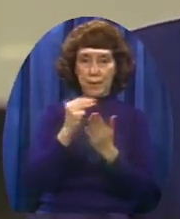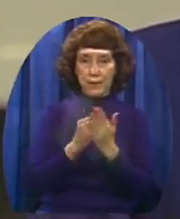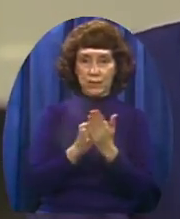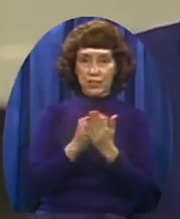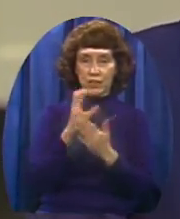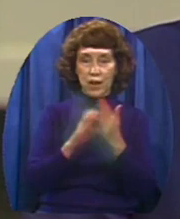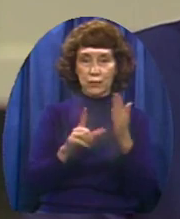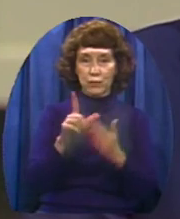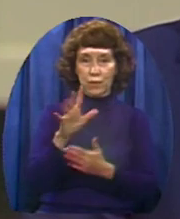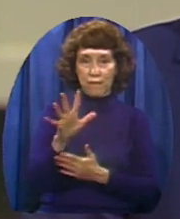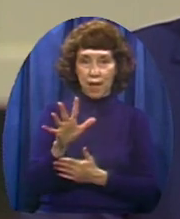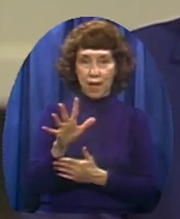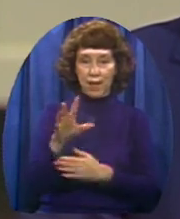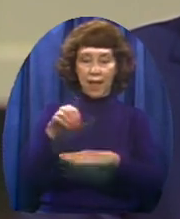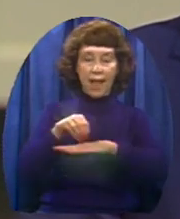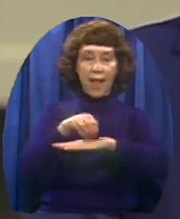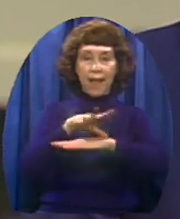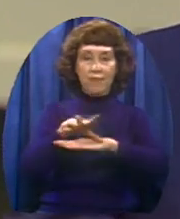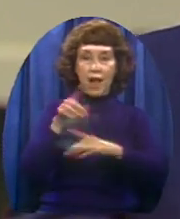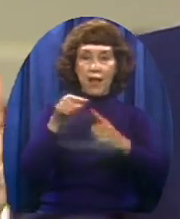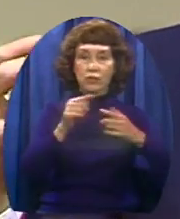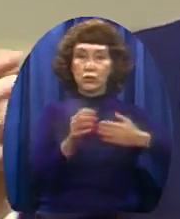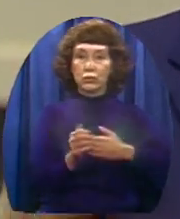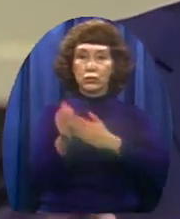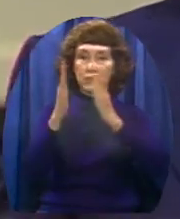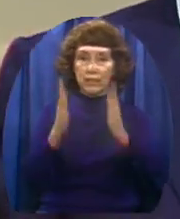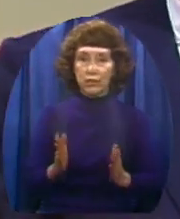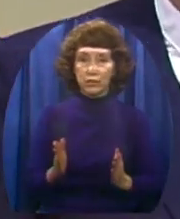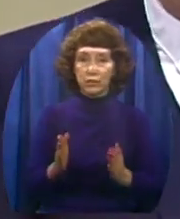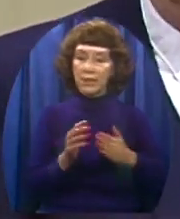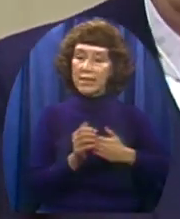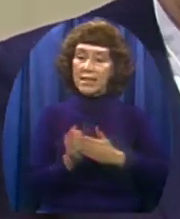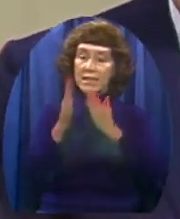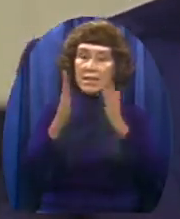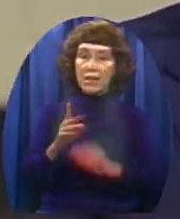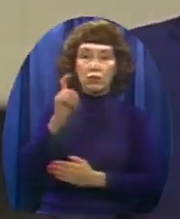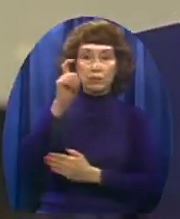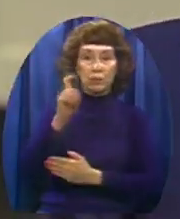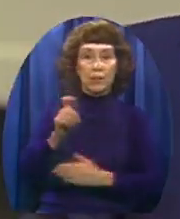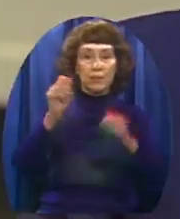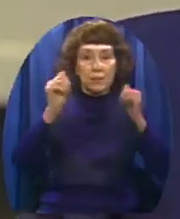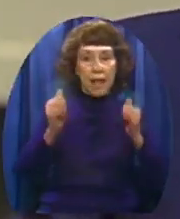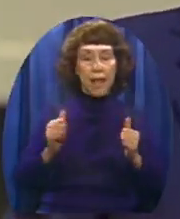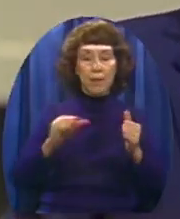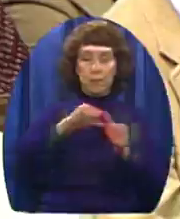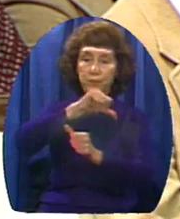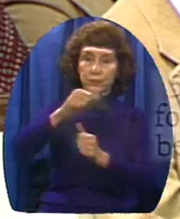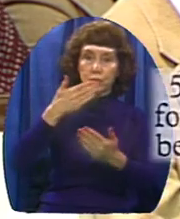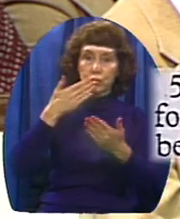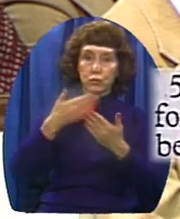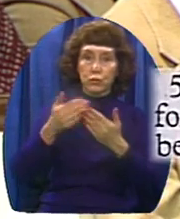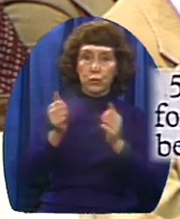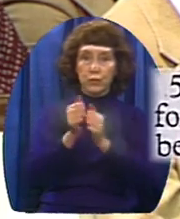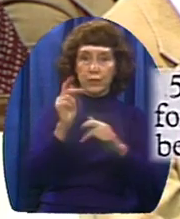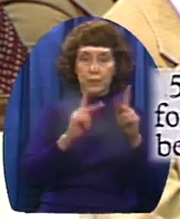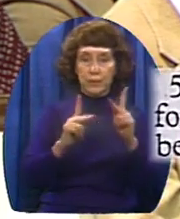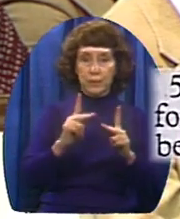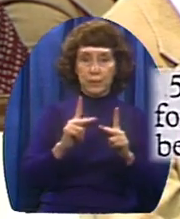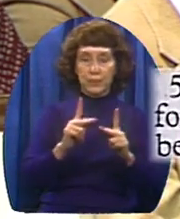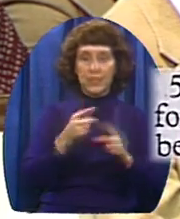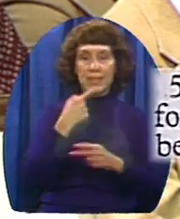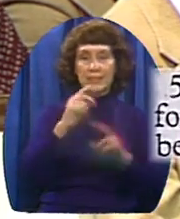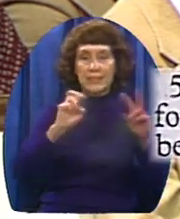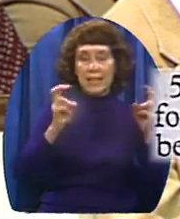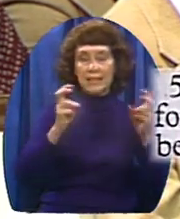Advice to leaders Do leaders have to get along with people? Look at verse 5 Take away the wicked